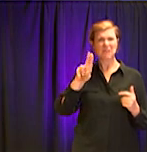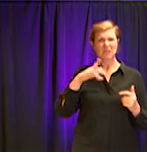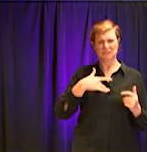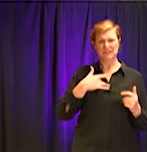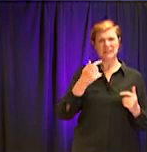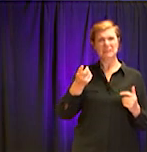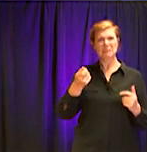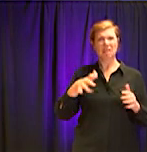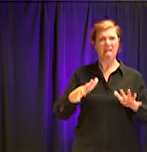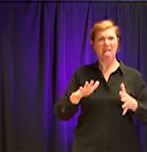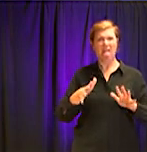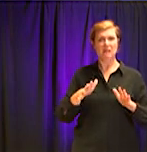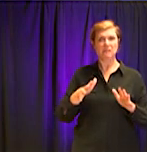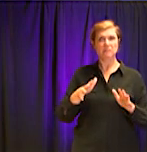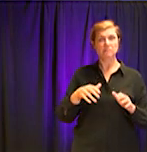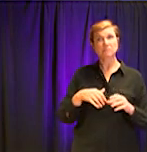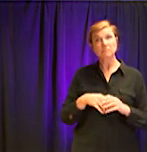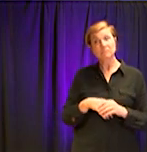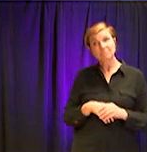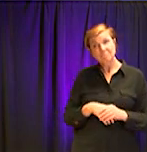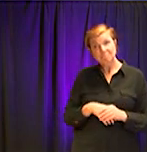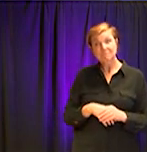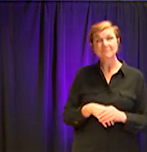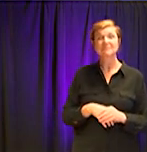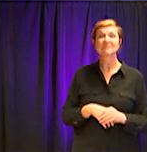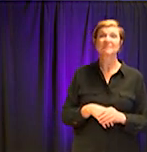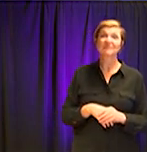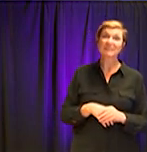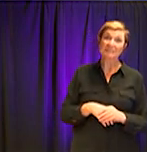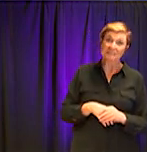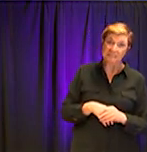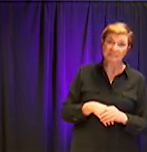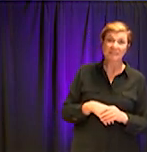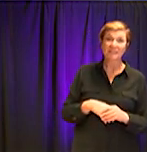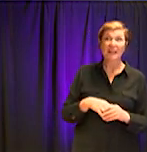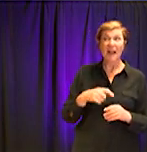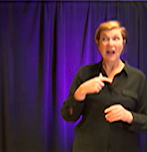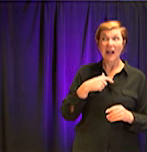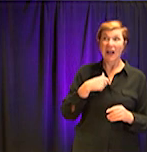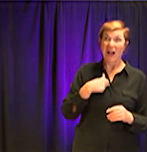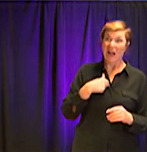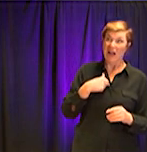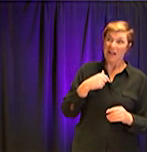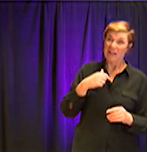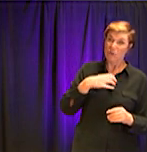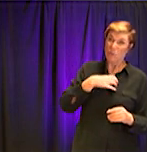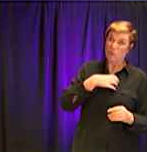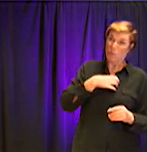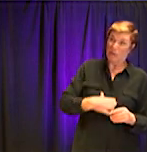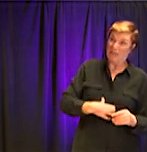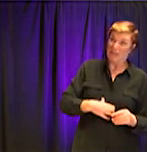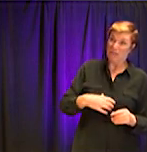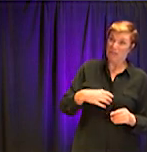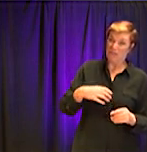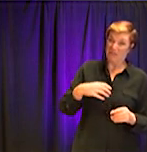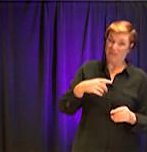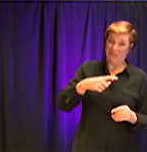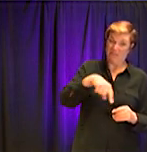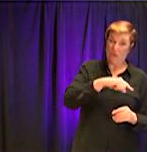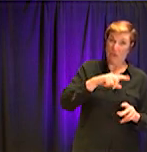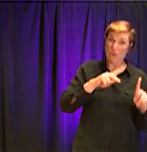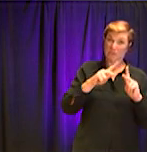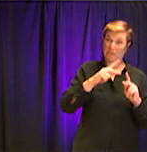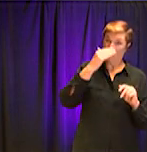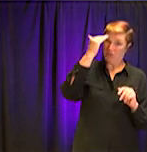it would be nice for you as an individual to know that you have COVID-19, but frankly, it wouldn't much change how you're managed. If you have mild